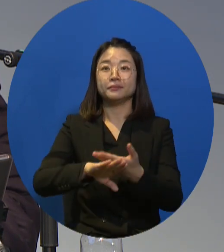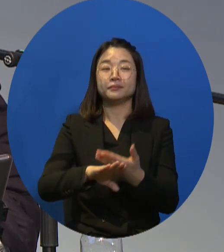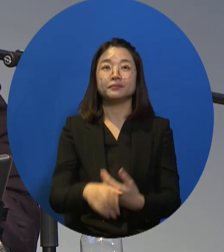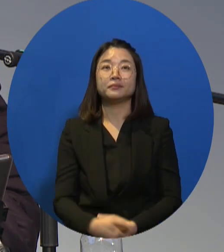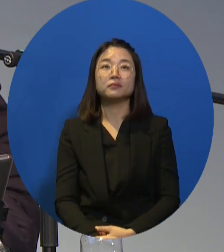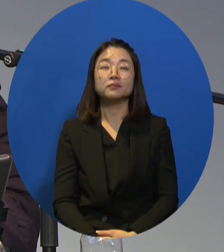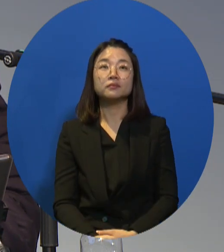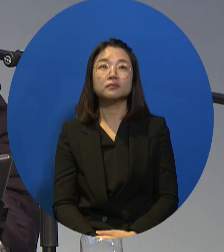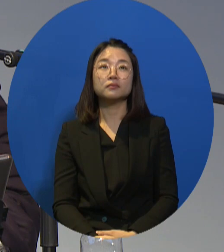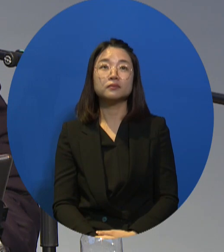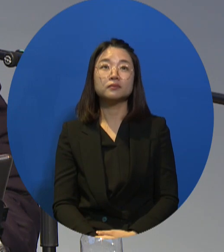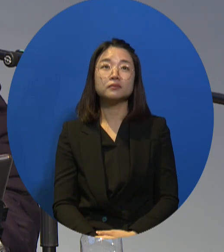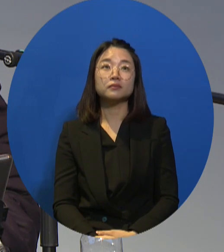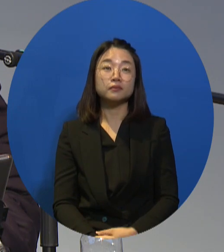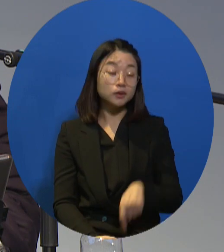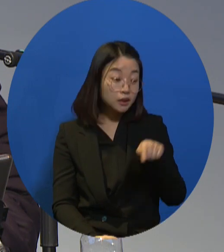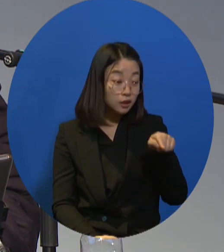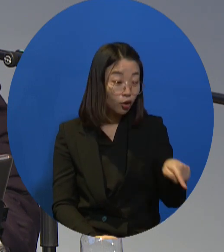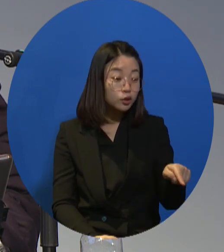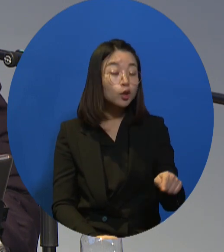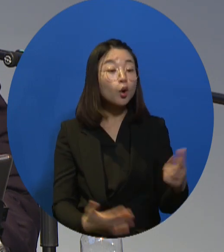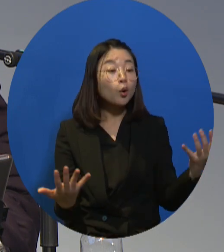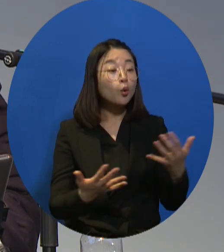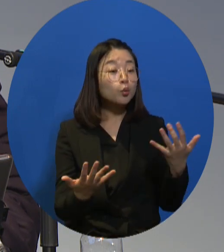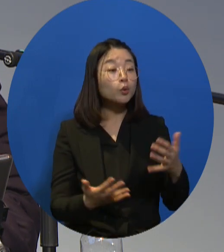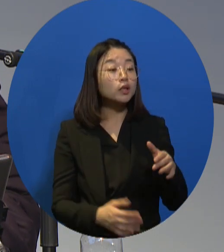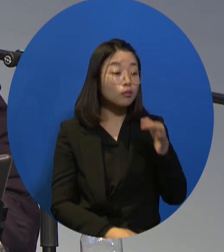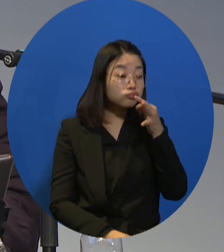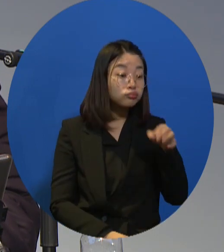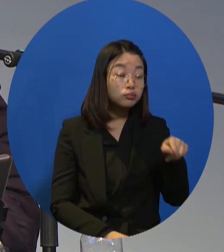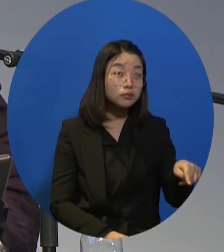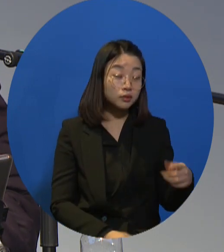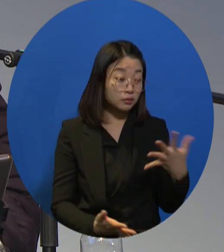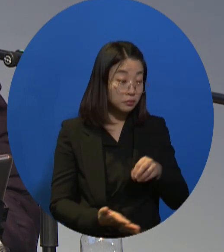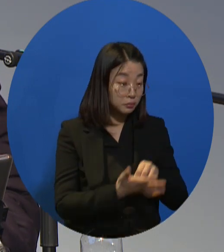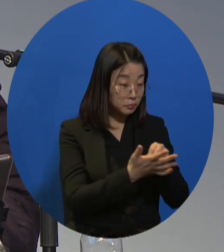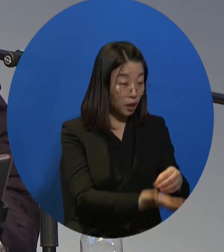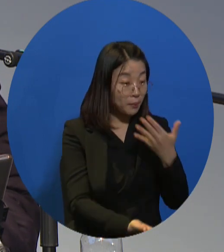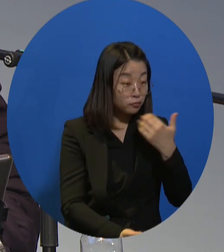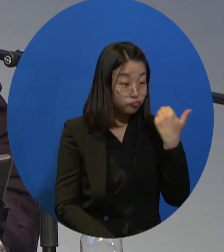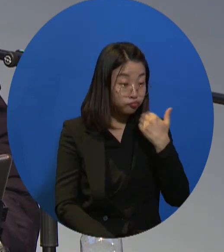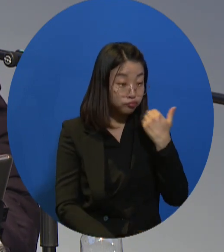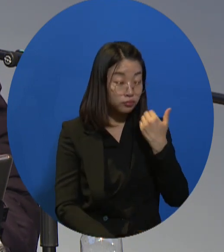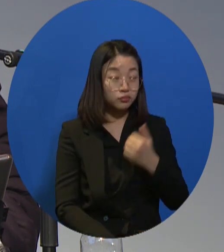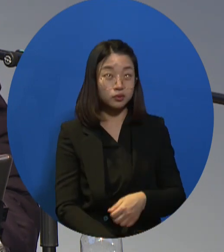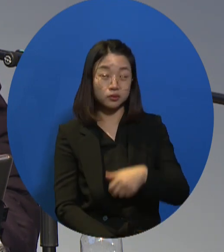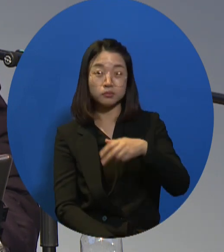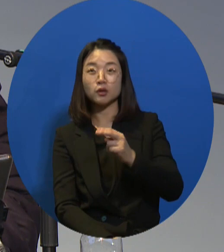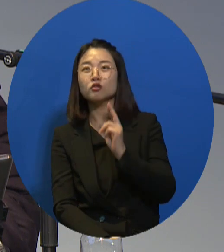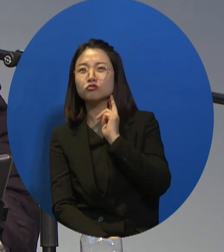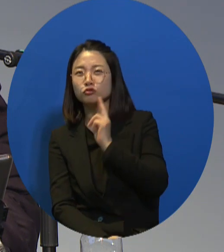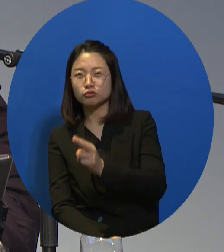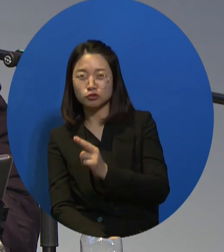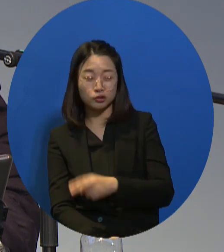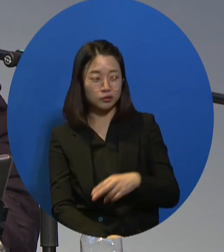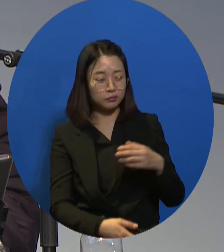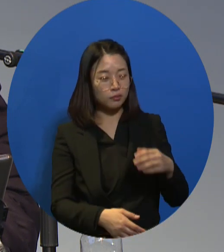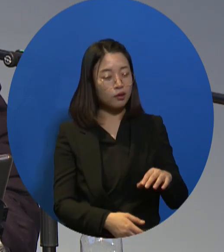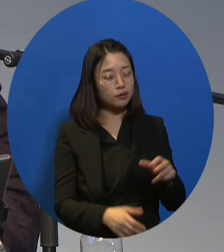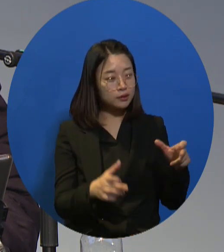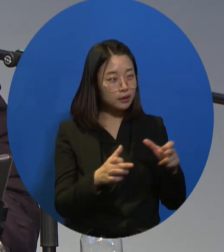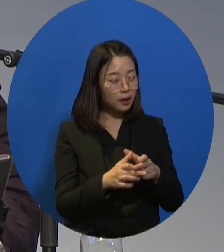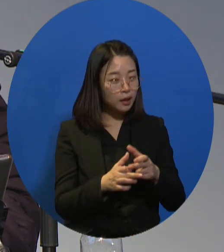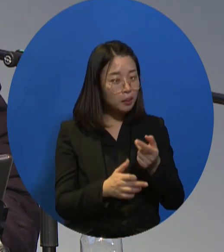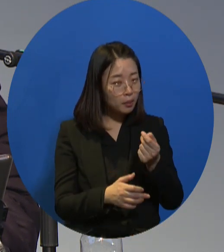But then this new program called this is also labor will be able to